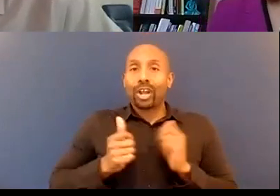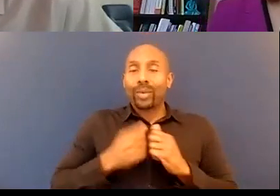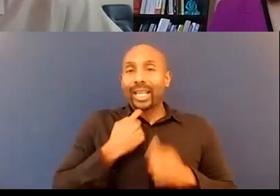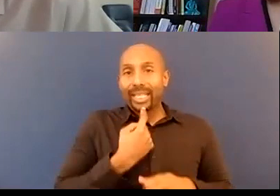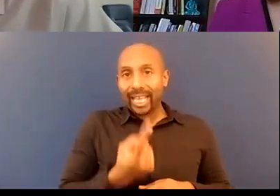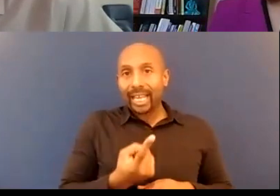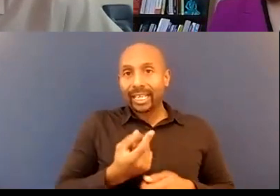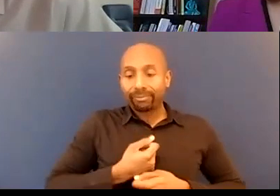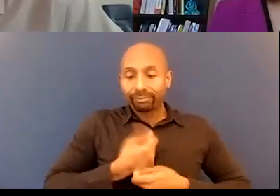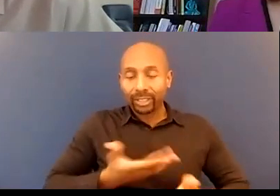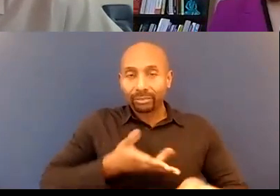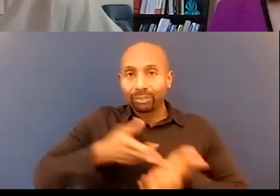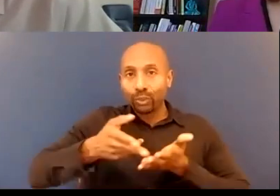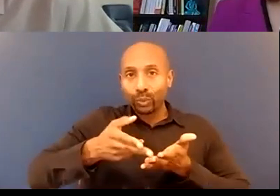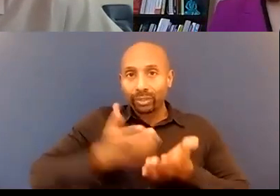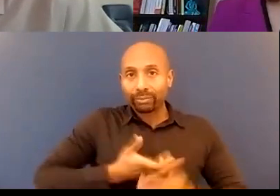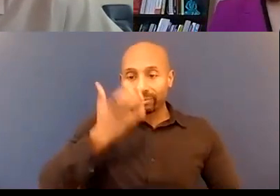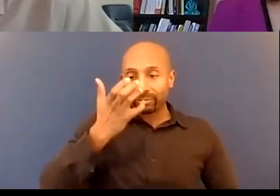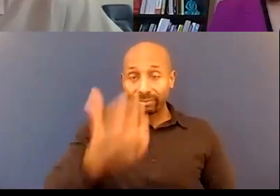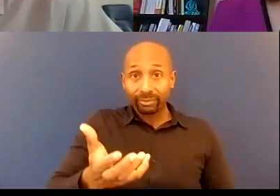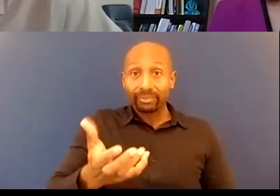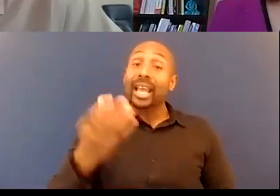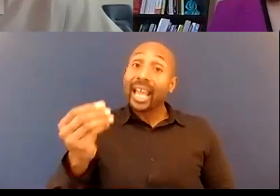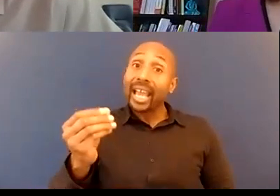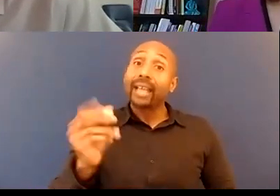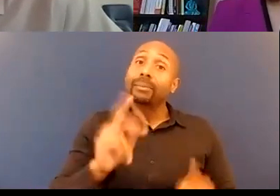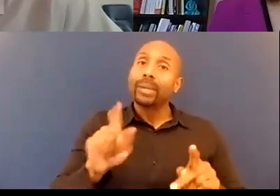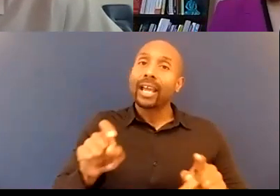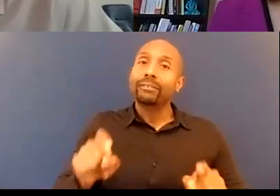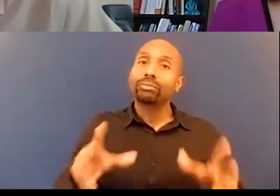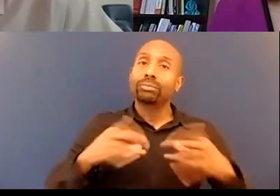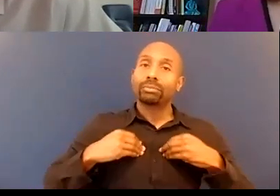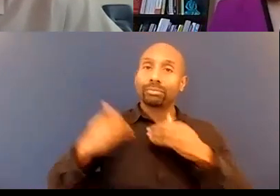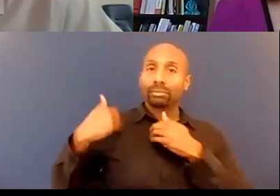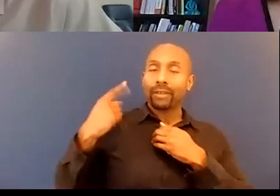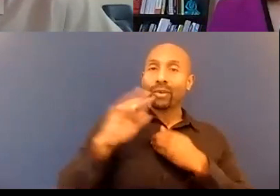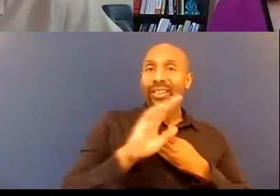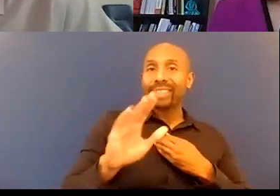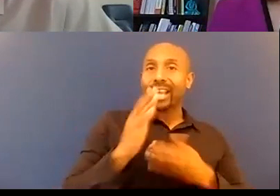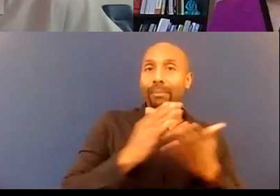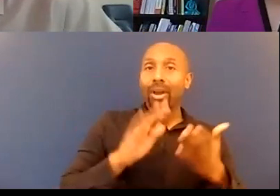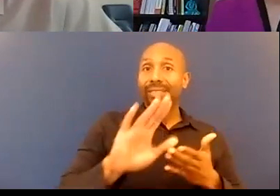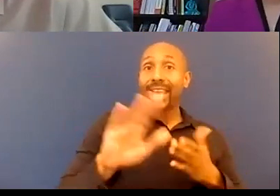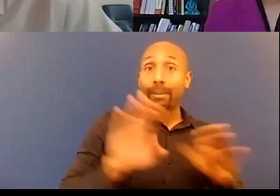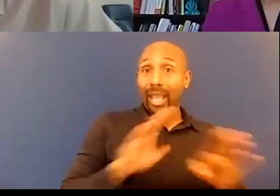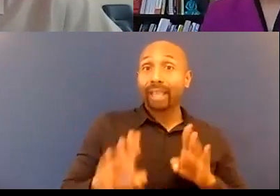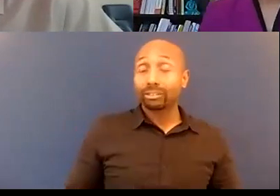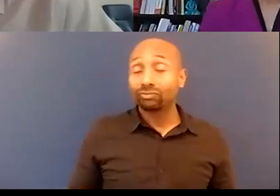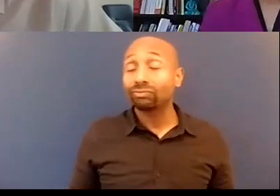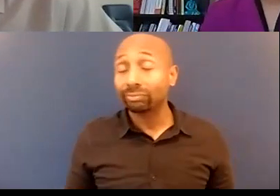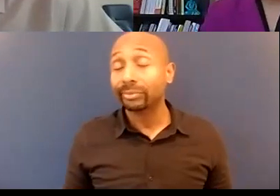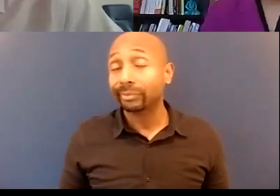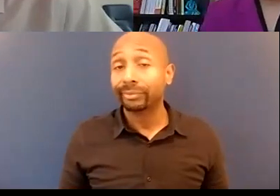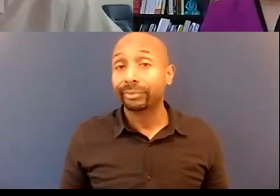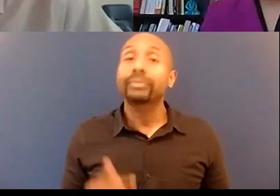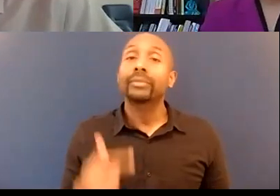accepting you know responsibility you know for their their their actions you know i